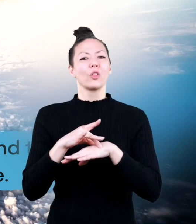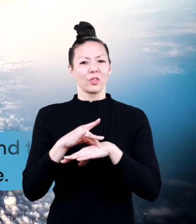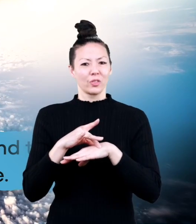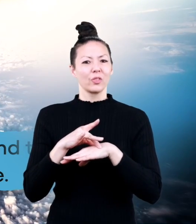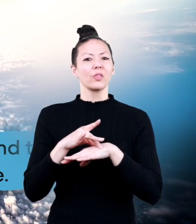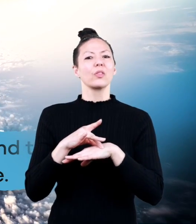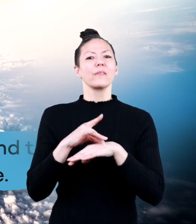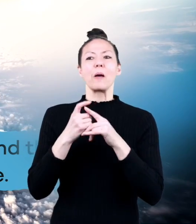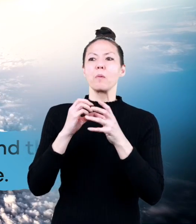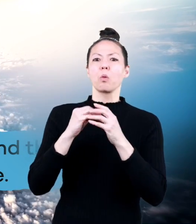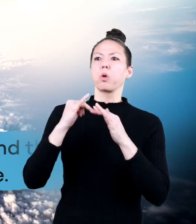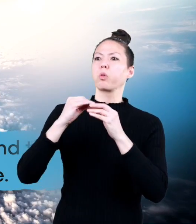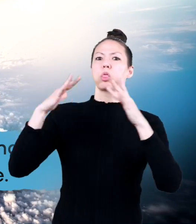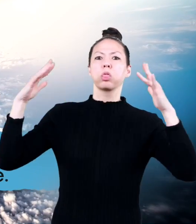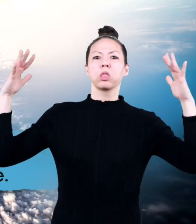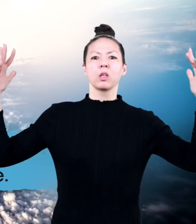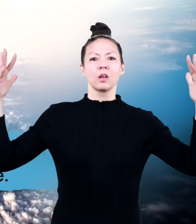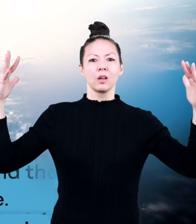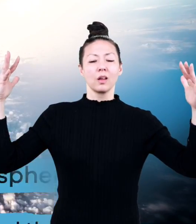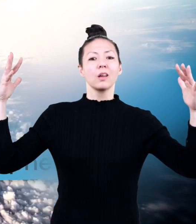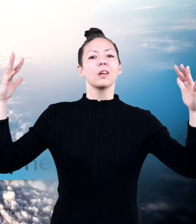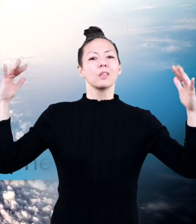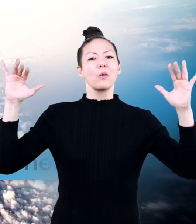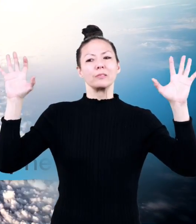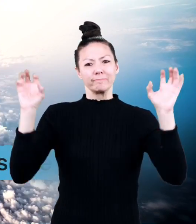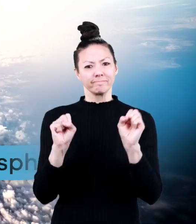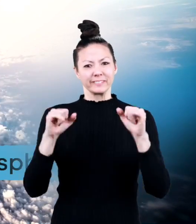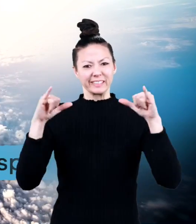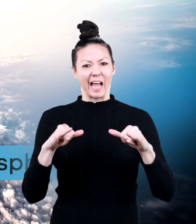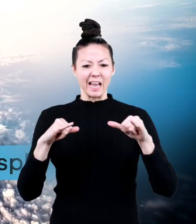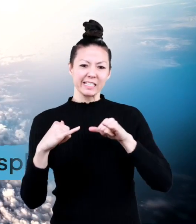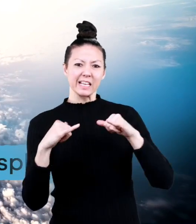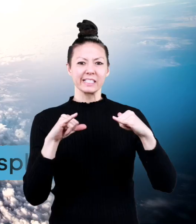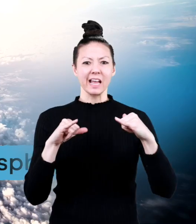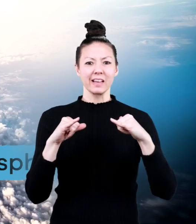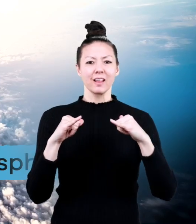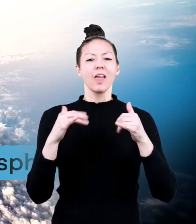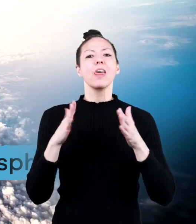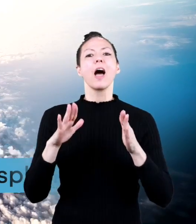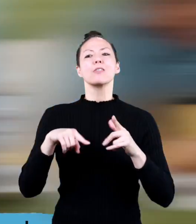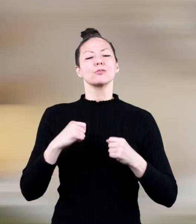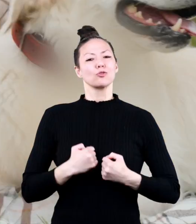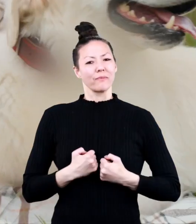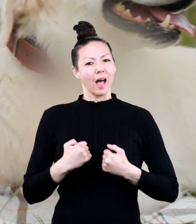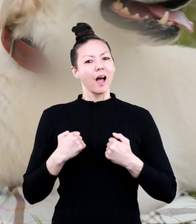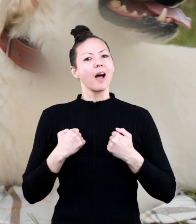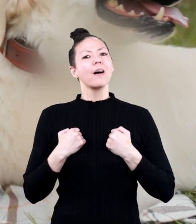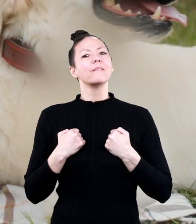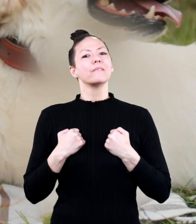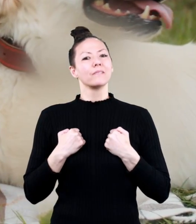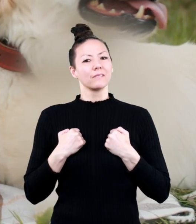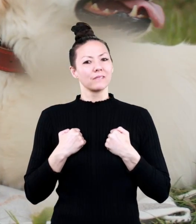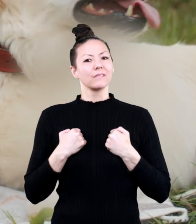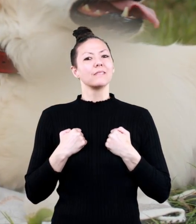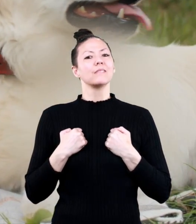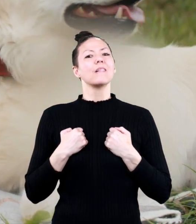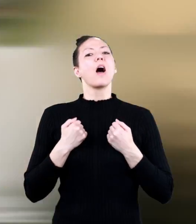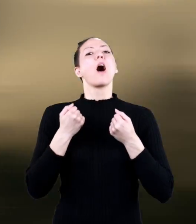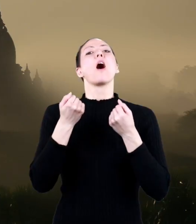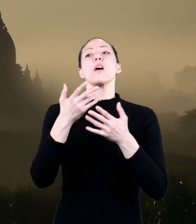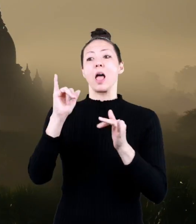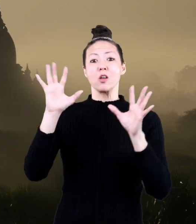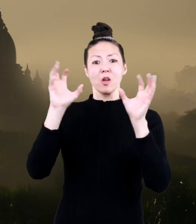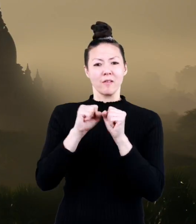the Earth from drifting into space. It's what holds down our atmosphere, which allows us to survive.